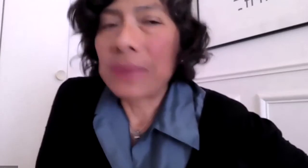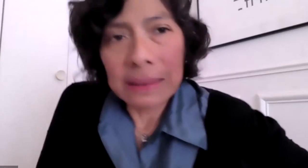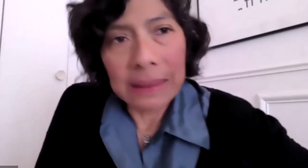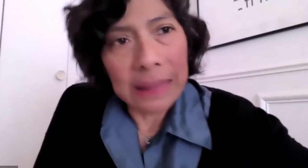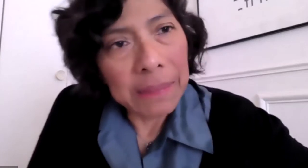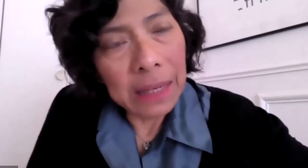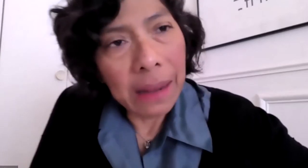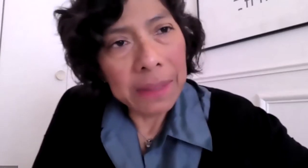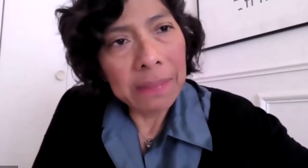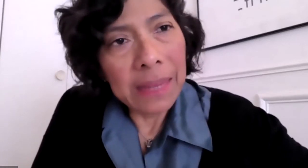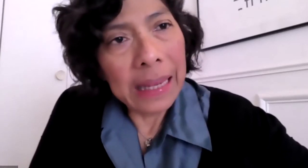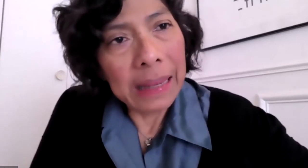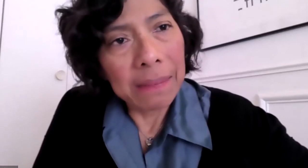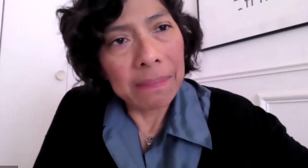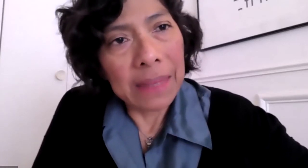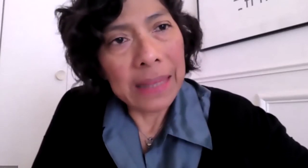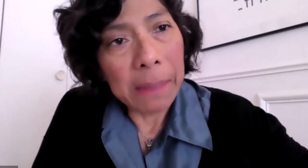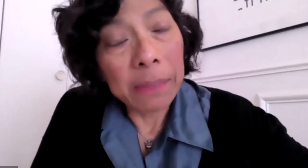I mean,